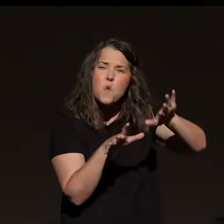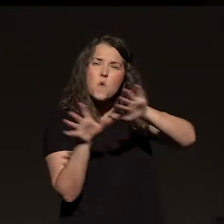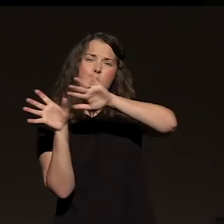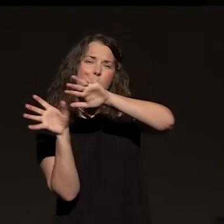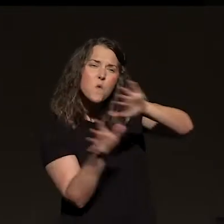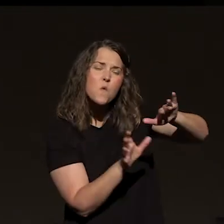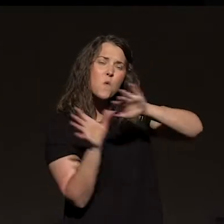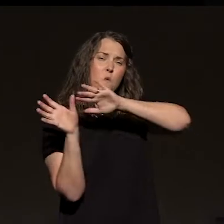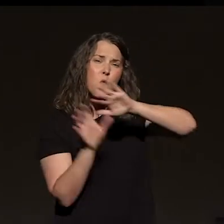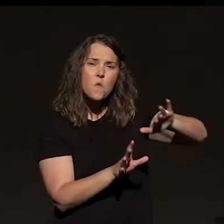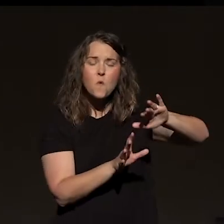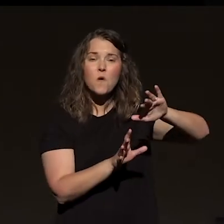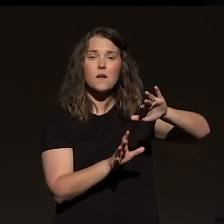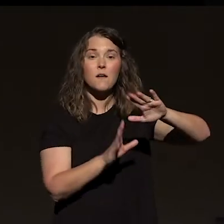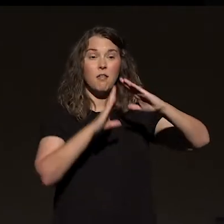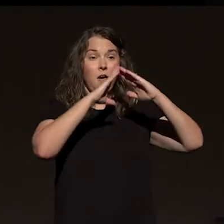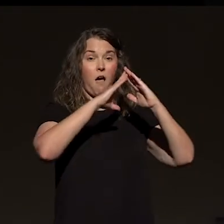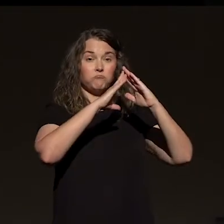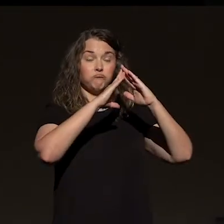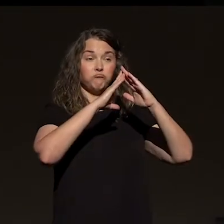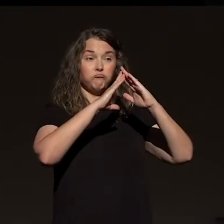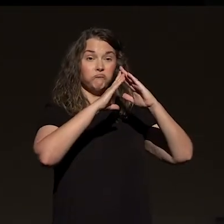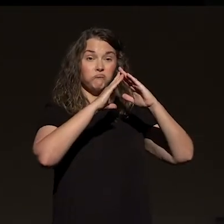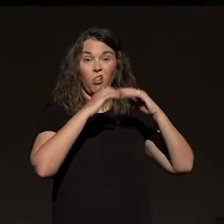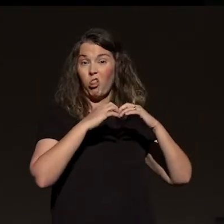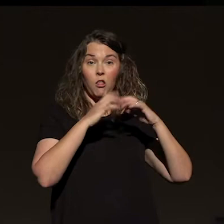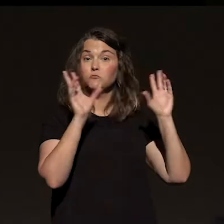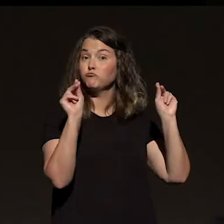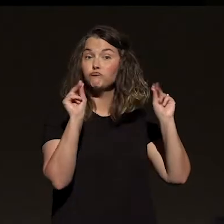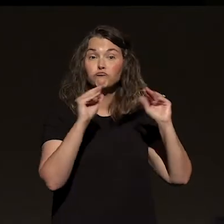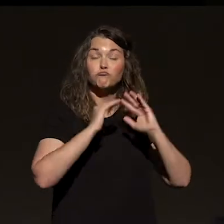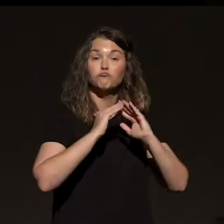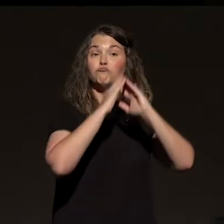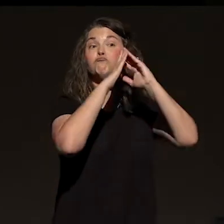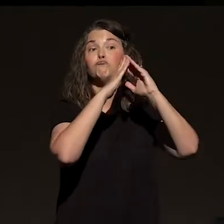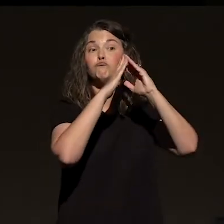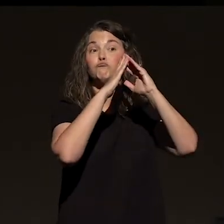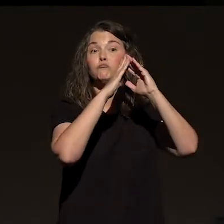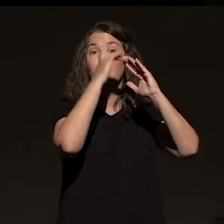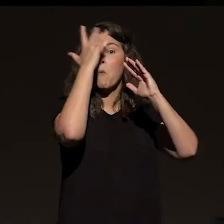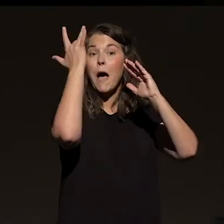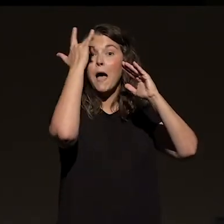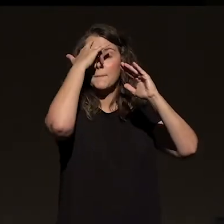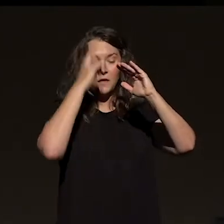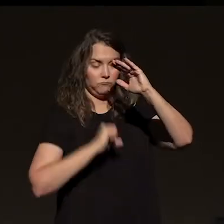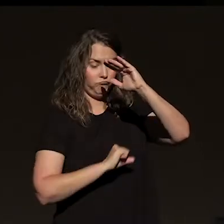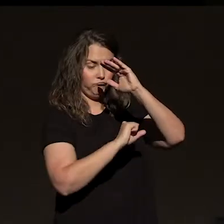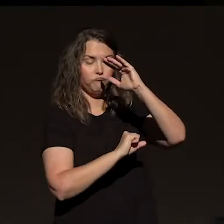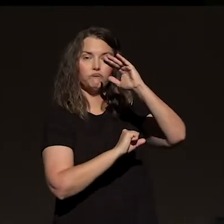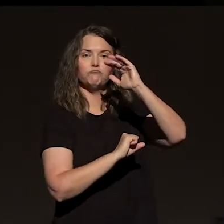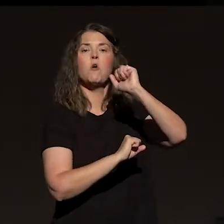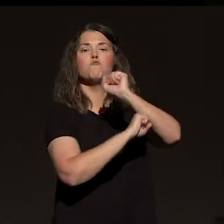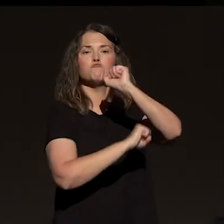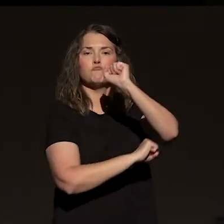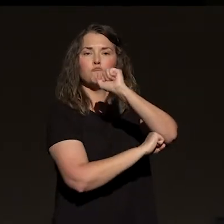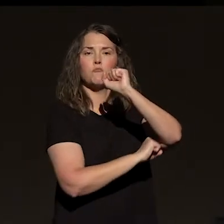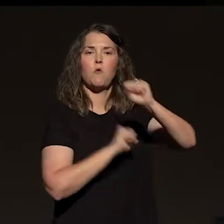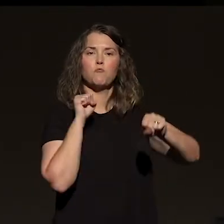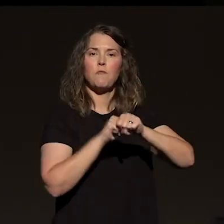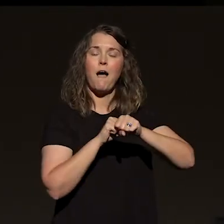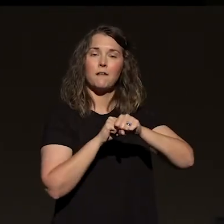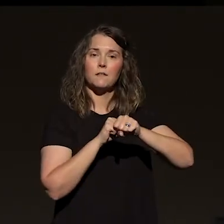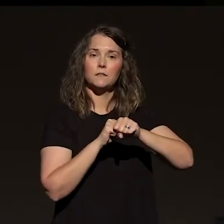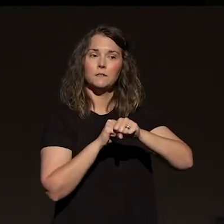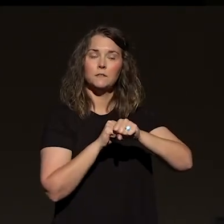slammed against that house. And yet it did not fall for it had been founded on the rock. And everyone who hears these words of mine, but does